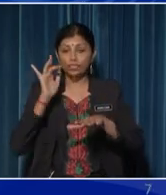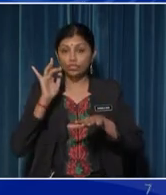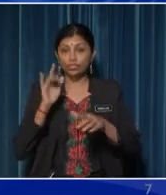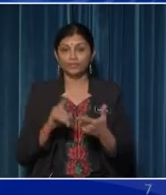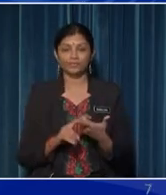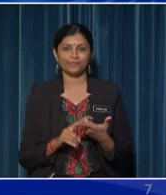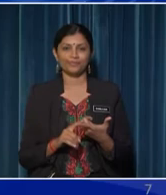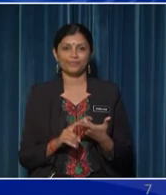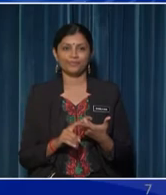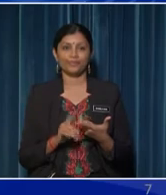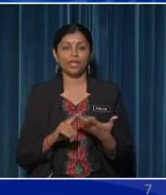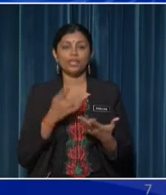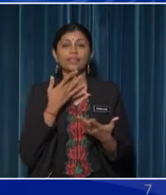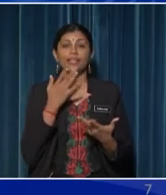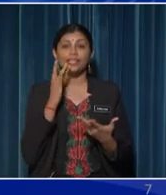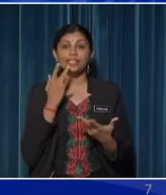So,